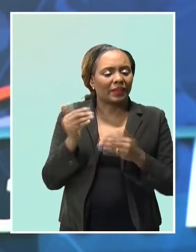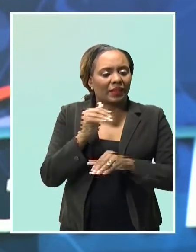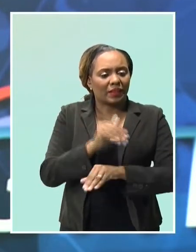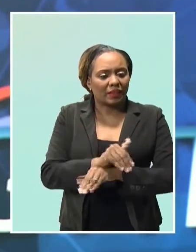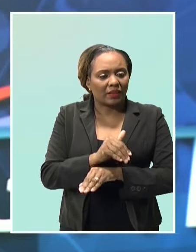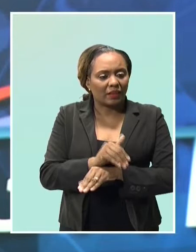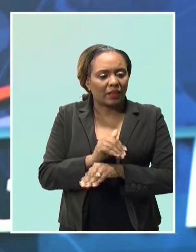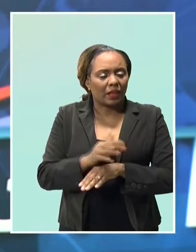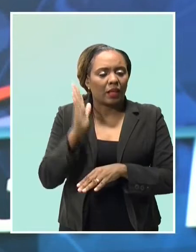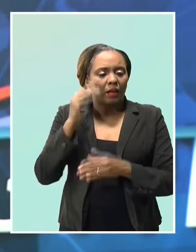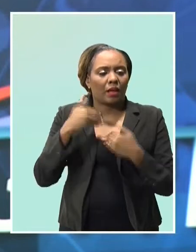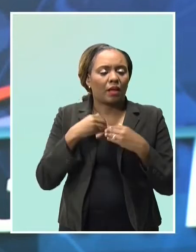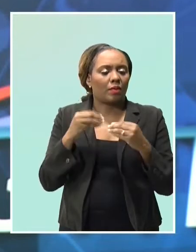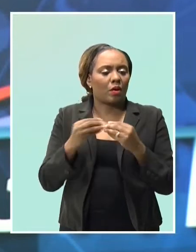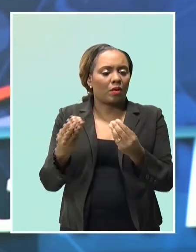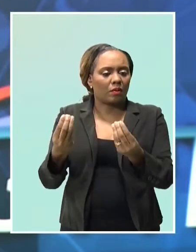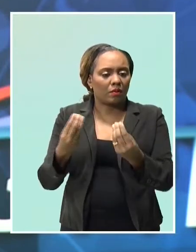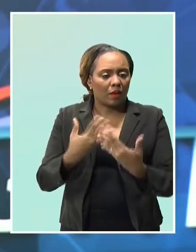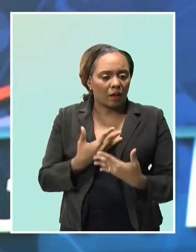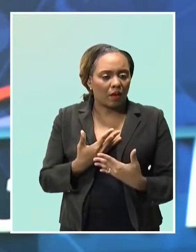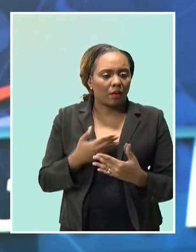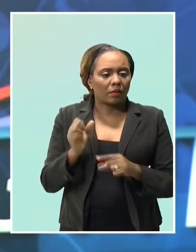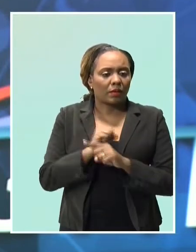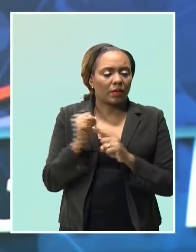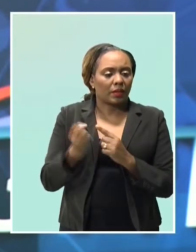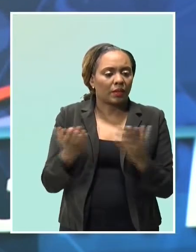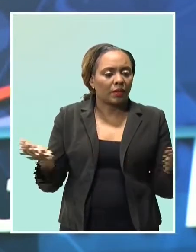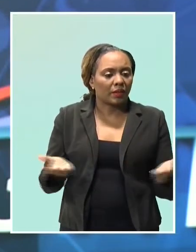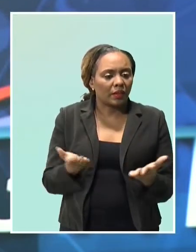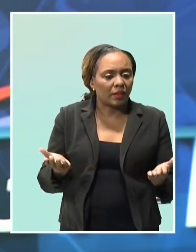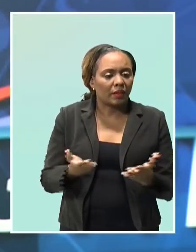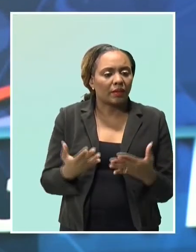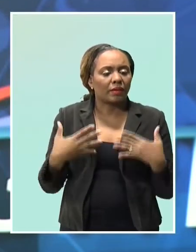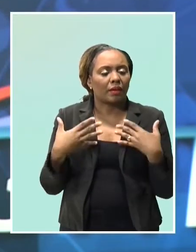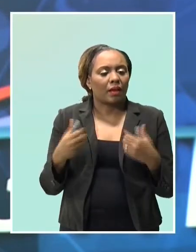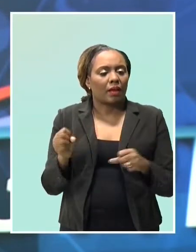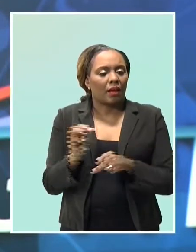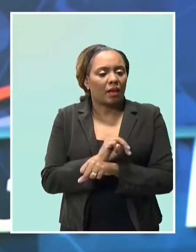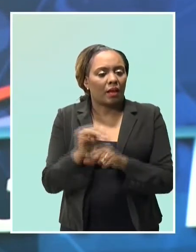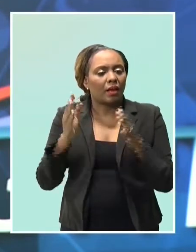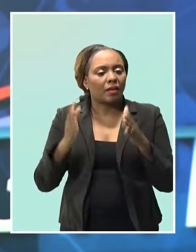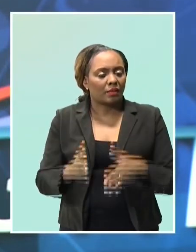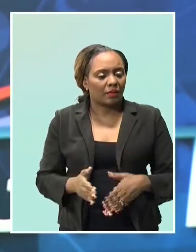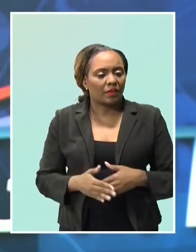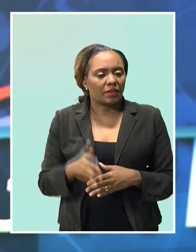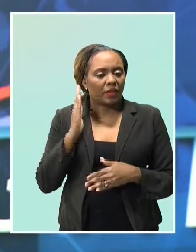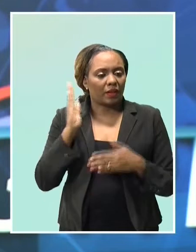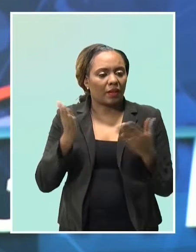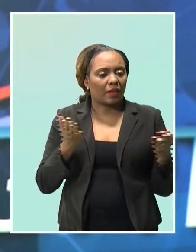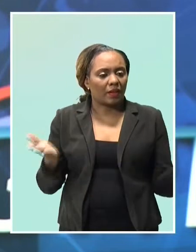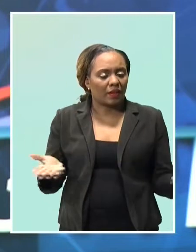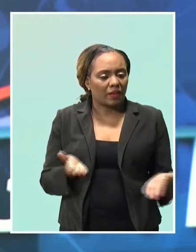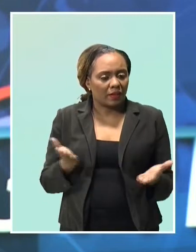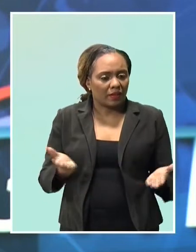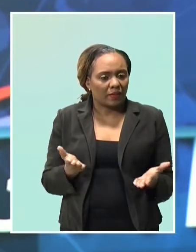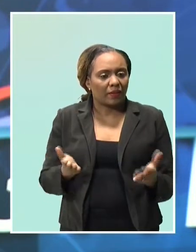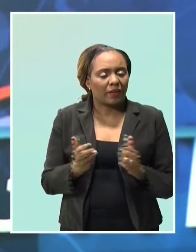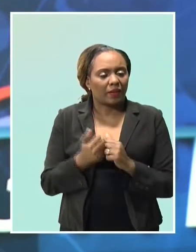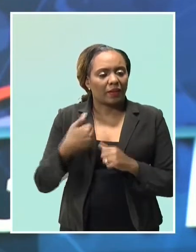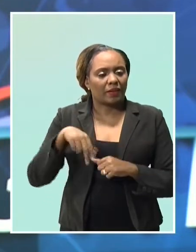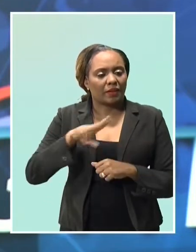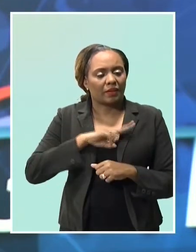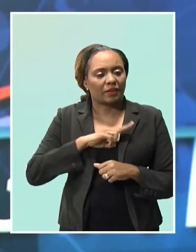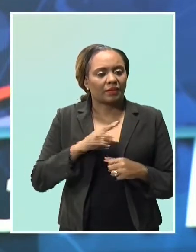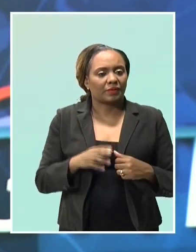Later tonight at 8, we are expected to get an update on the COVID situation here in Barbados from Health Minister Lieutenant Colonel